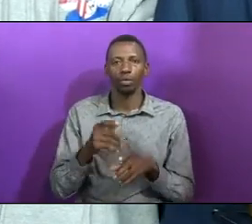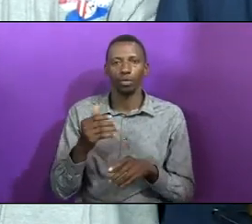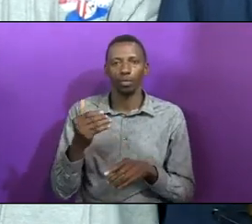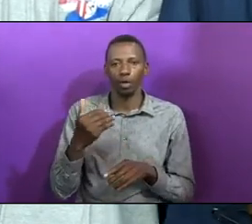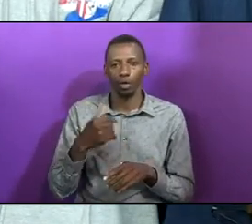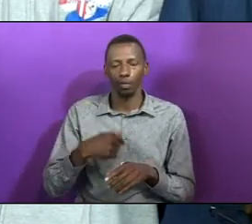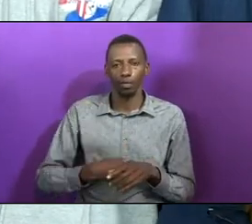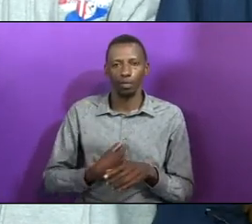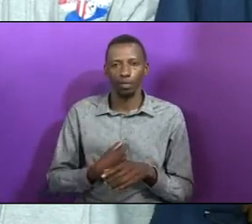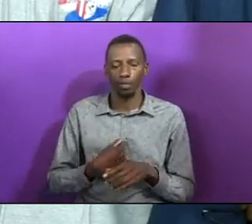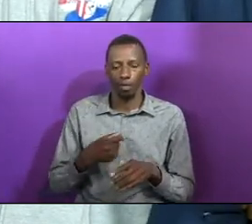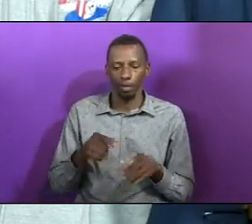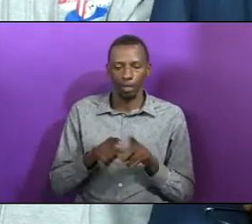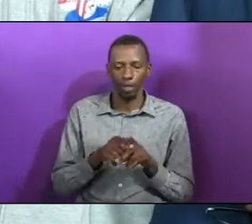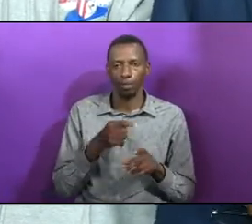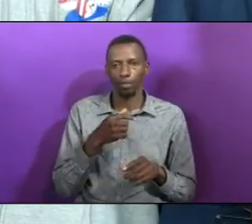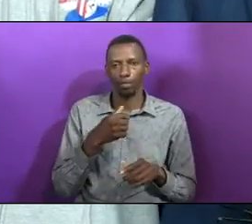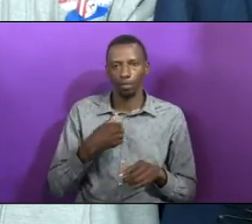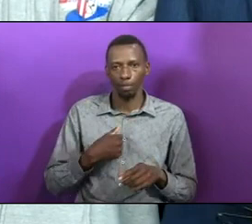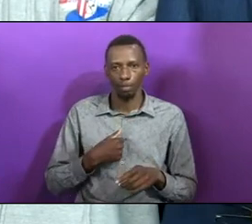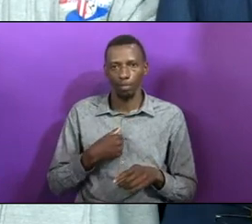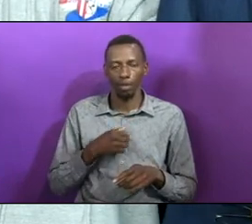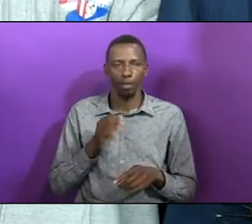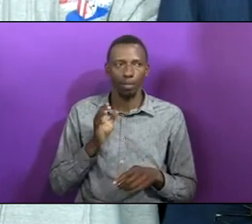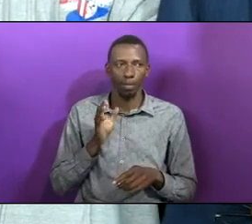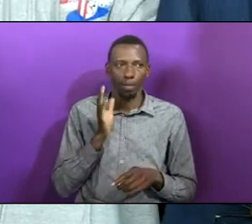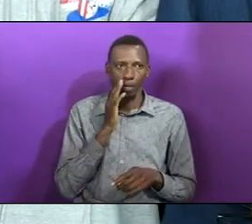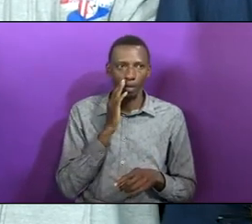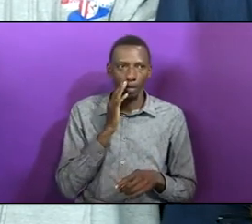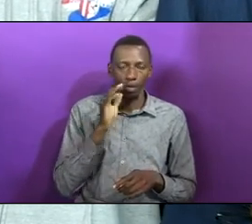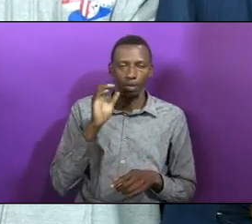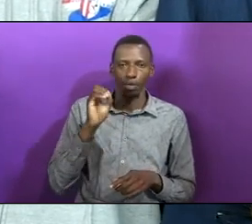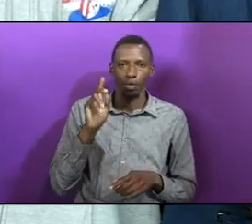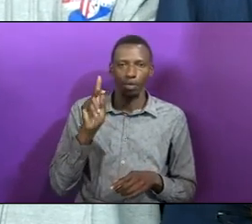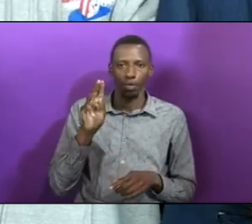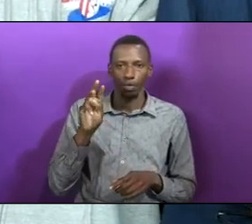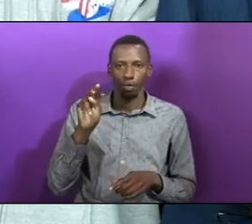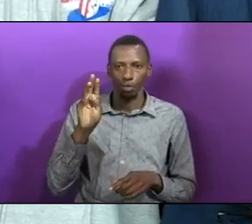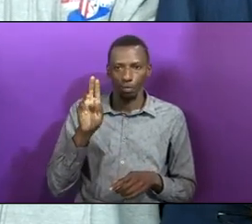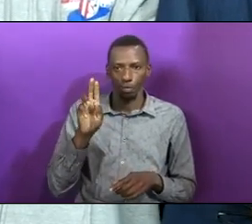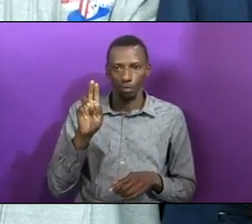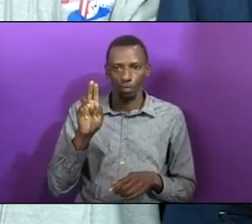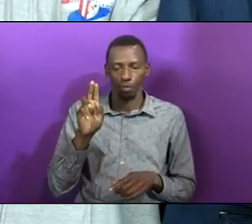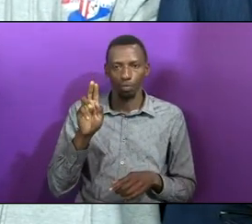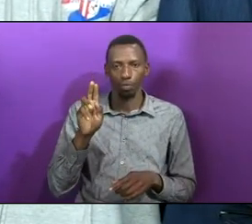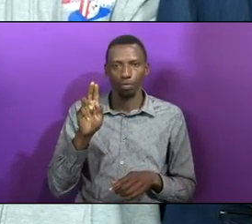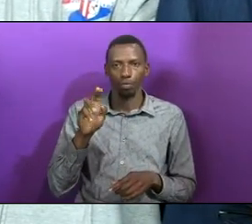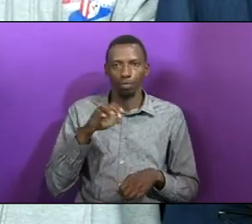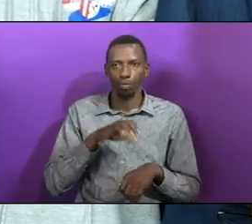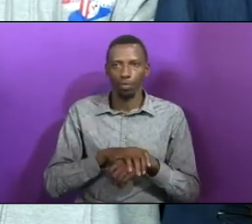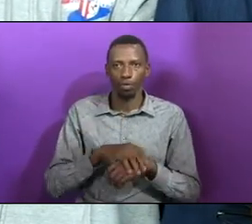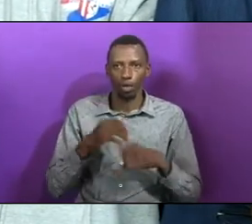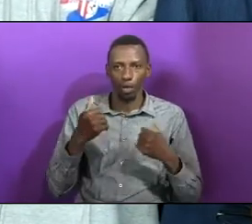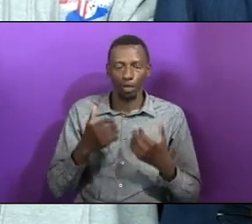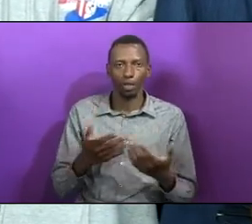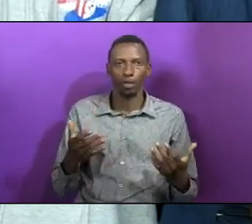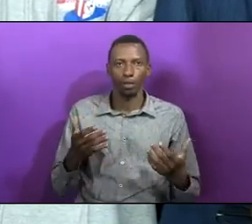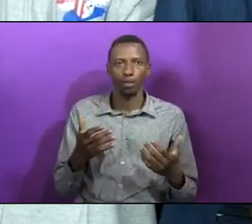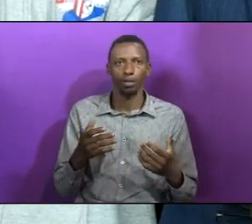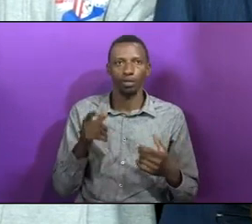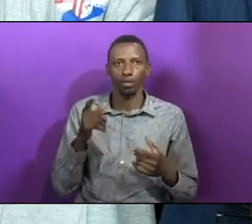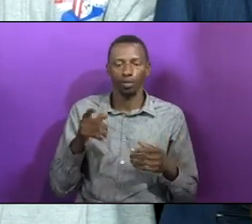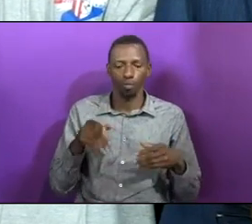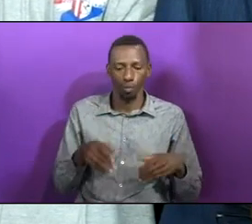Will Okumu get anything for the fact that he gave birth to children with me? What kind of children